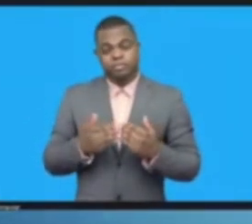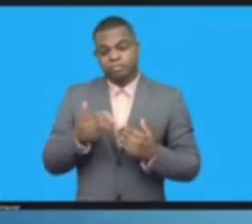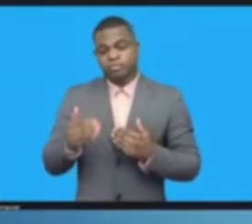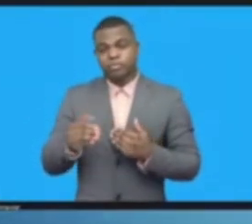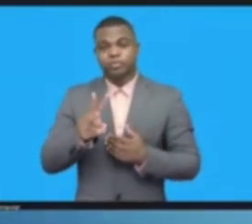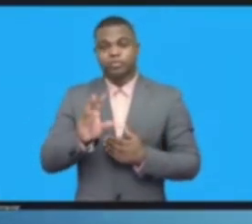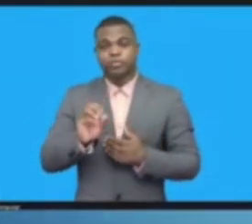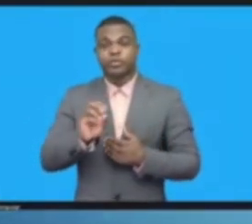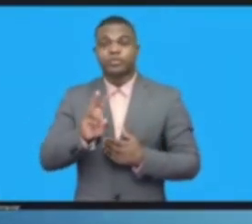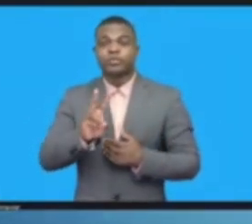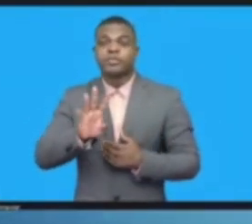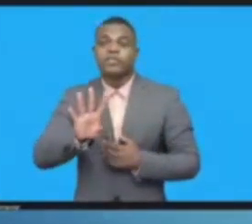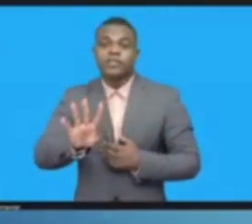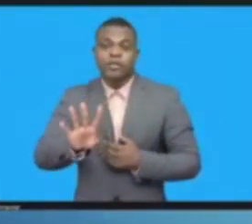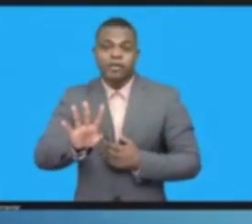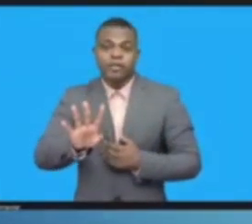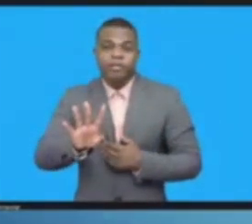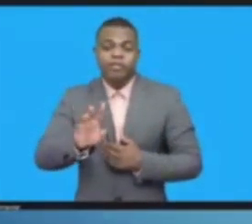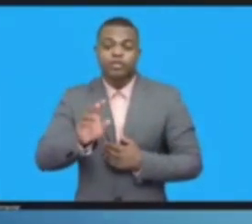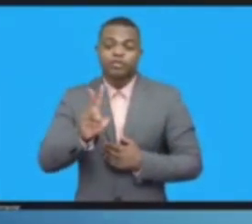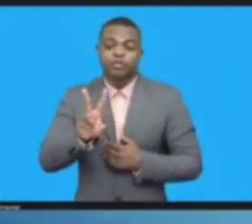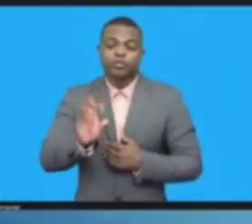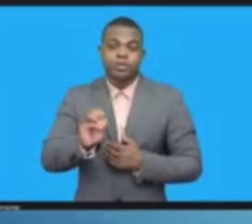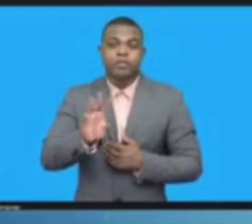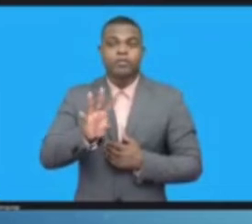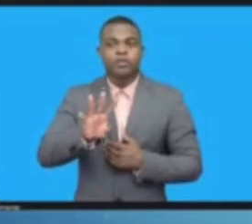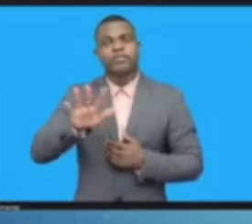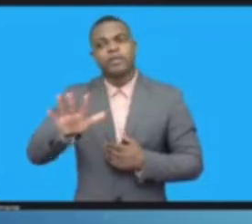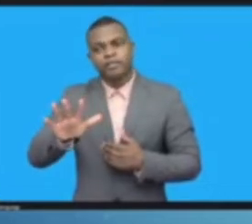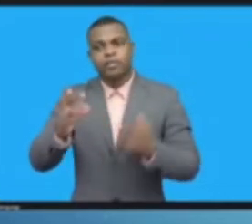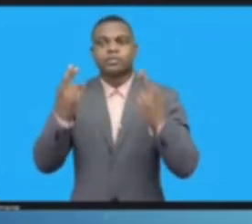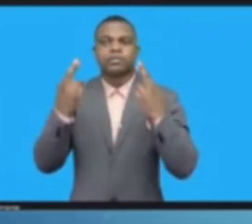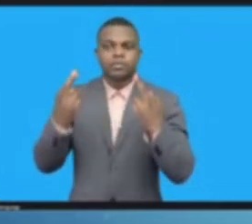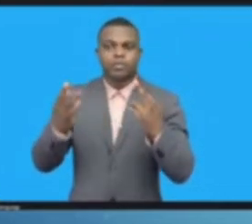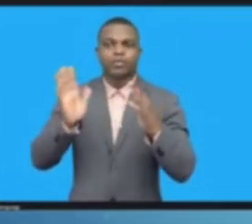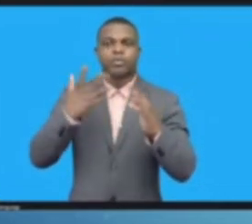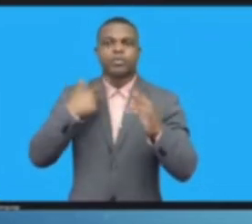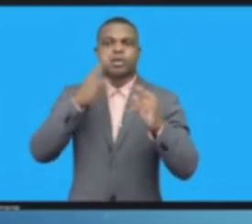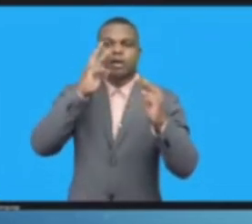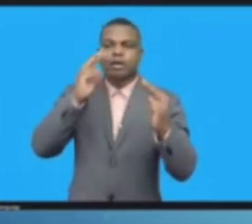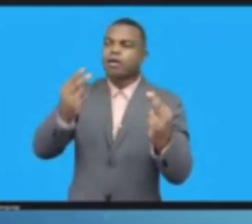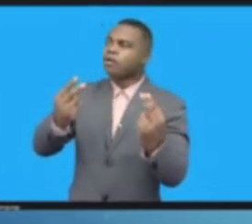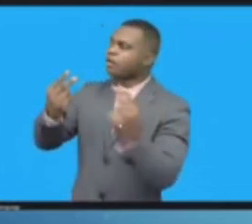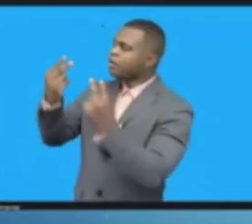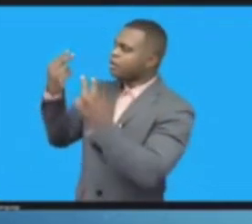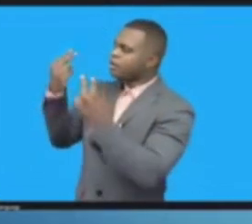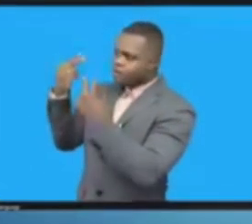Let's roll up our sleeves and get to work. Thank you.